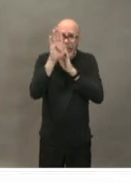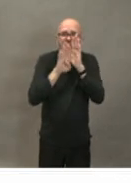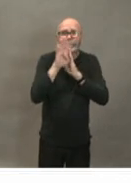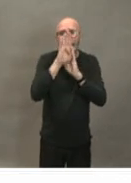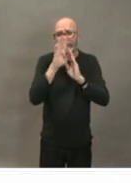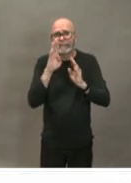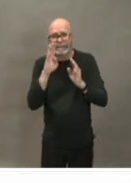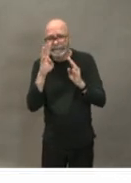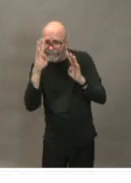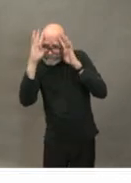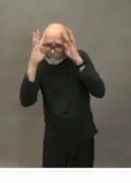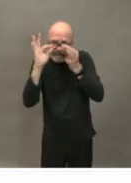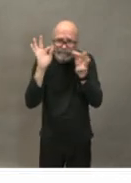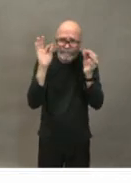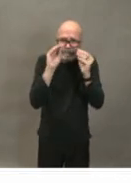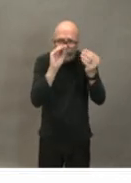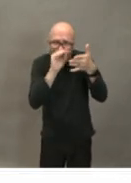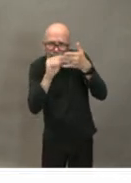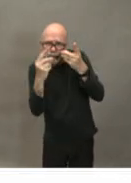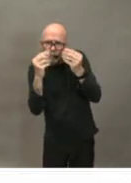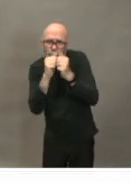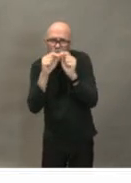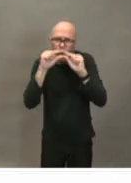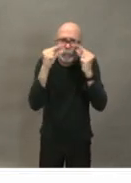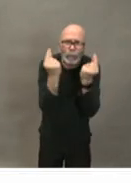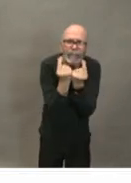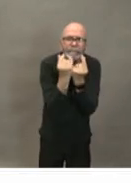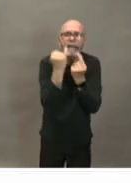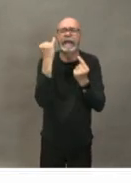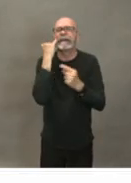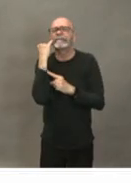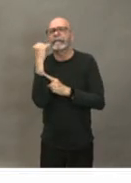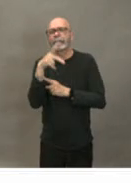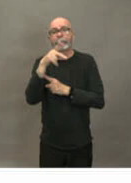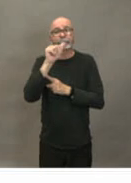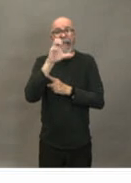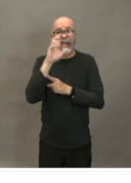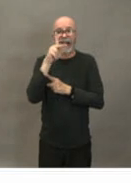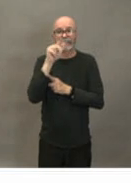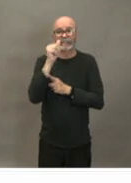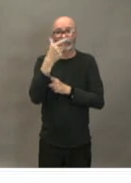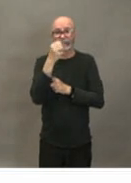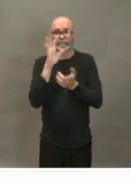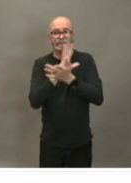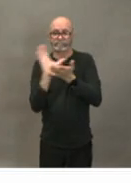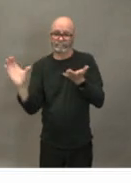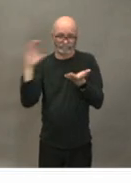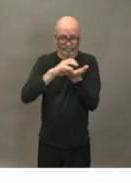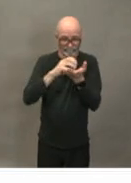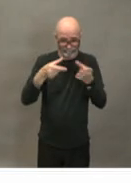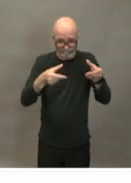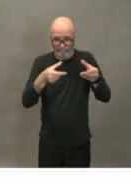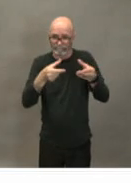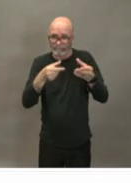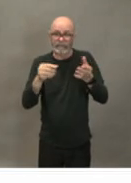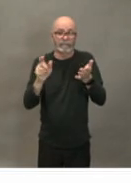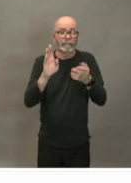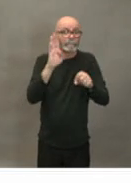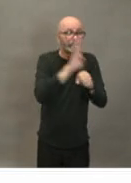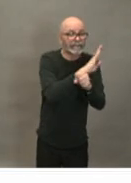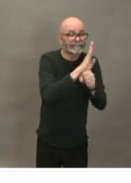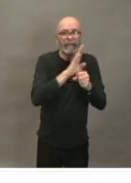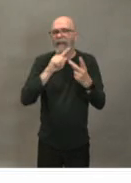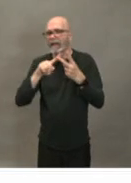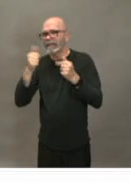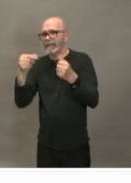community groups i think in your package that there was the the first of those two sheets one for community one for businesses am i correct on that